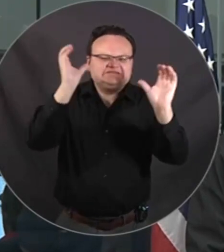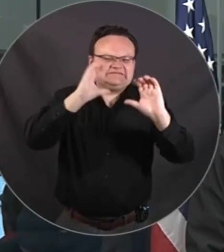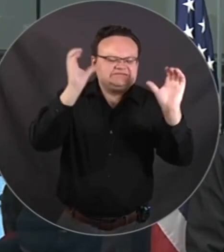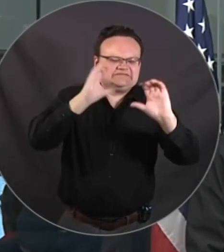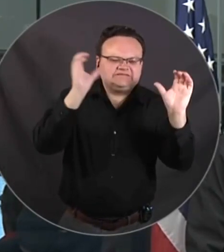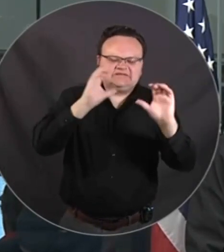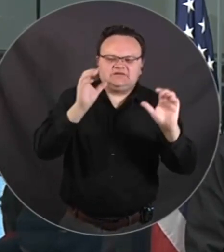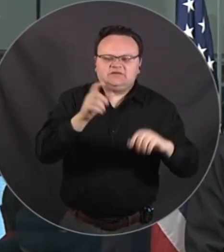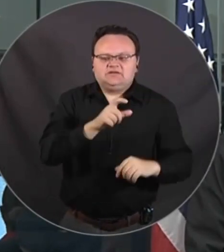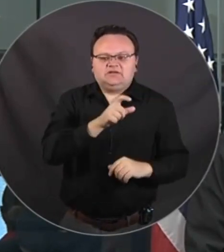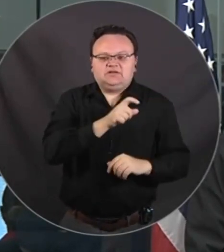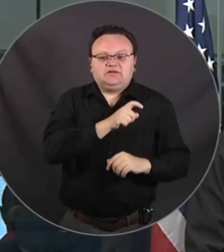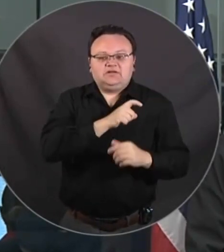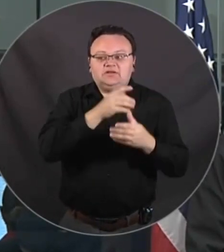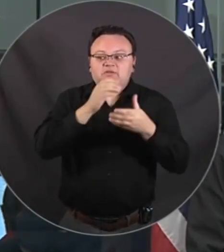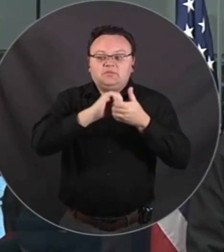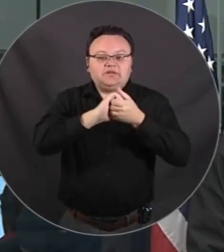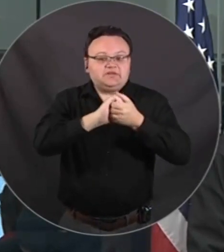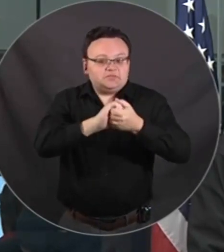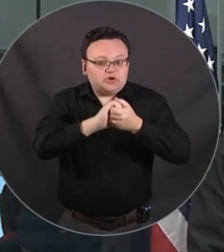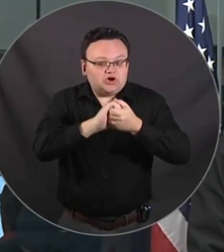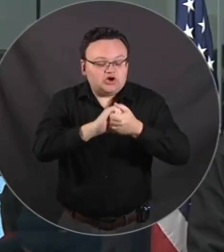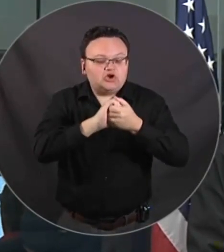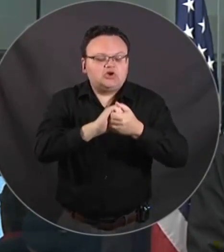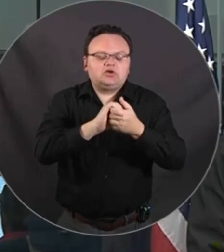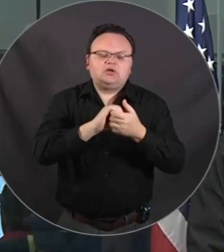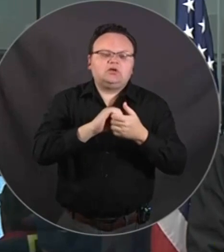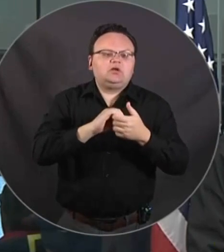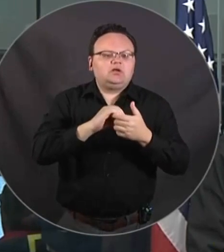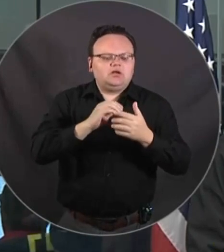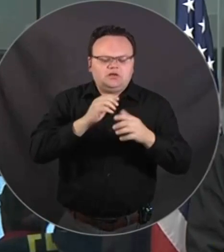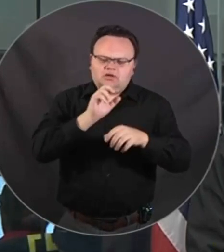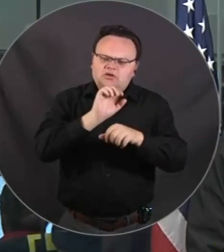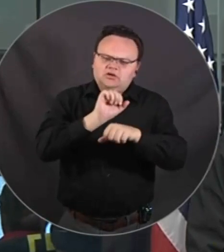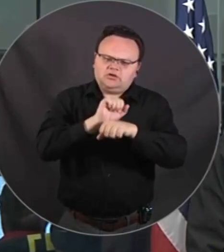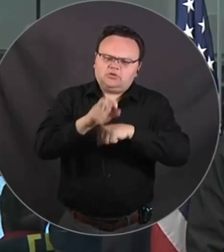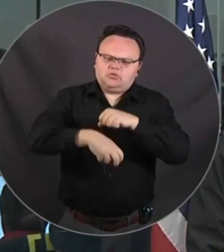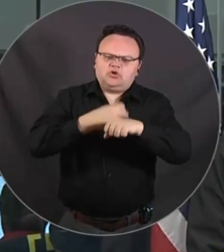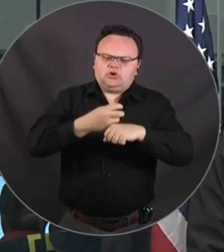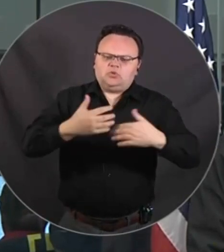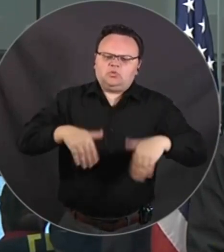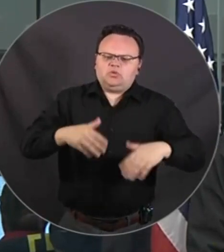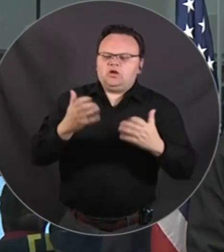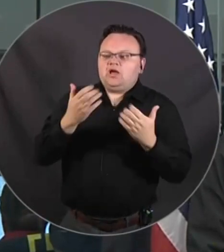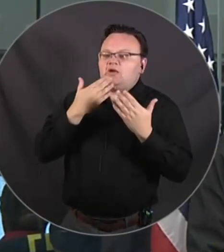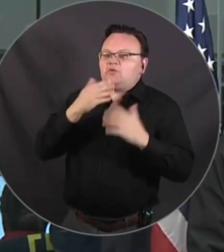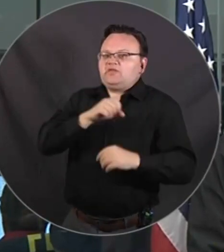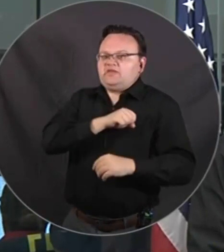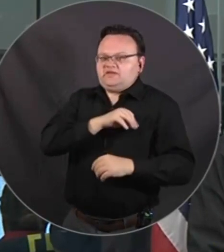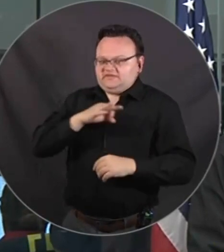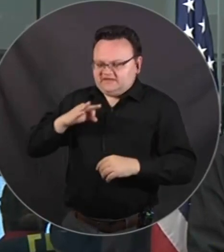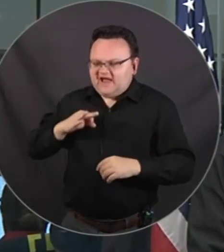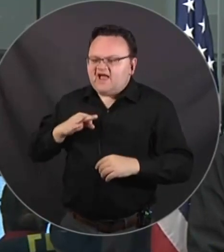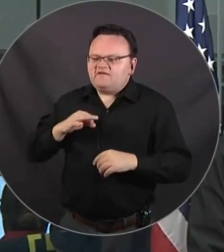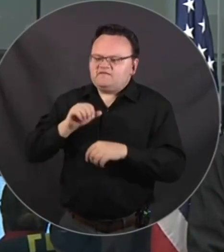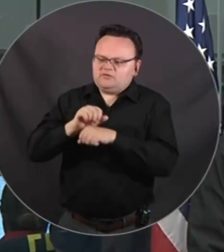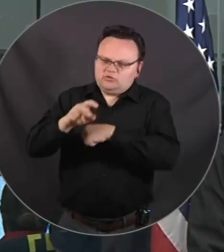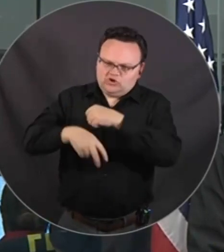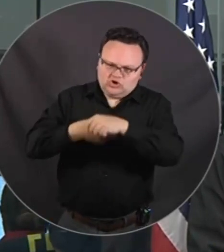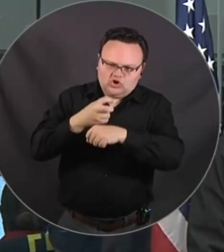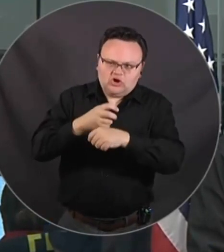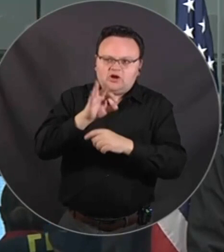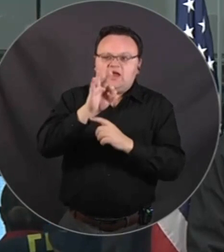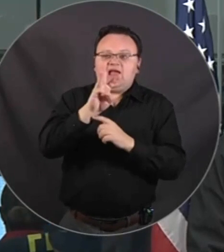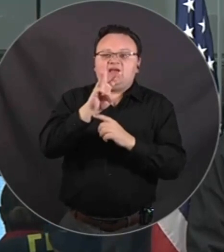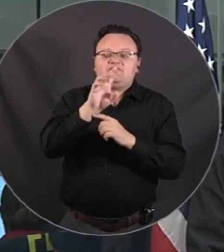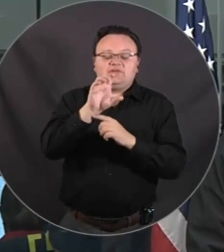enforcement partners. want to thank the general staff, also executive director Roger Young staff at FWC. Those